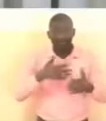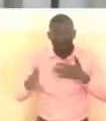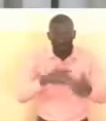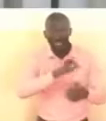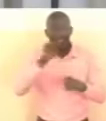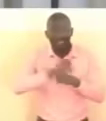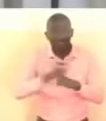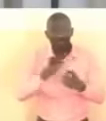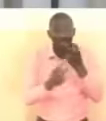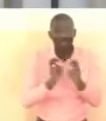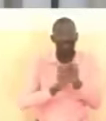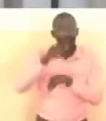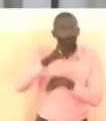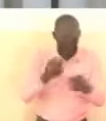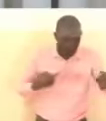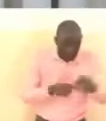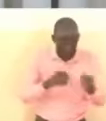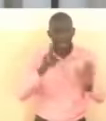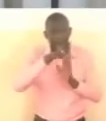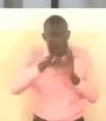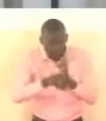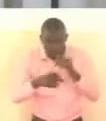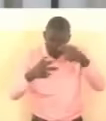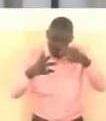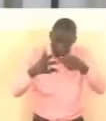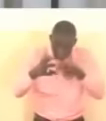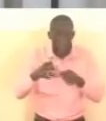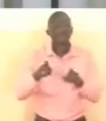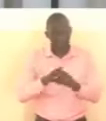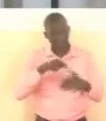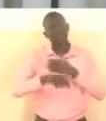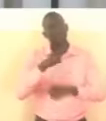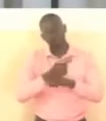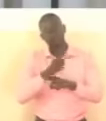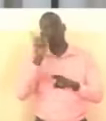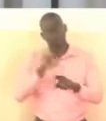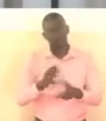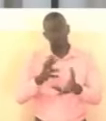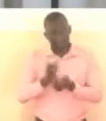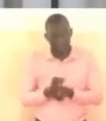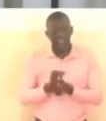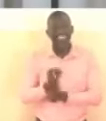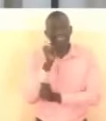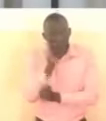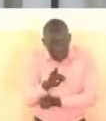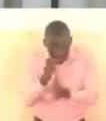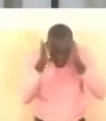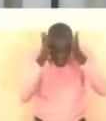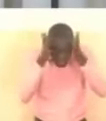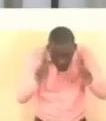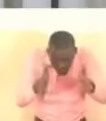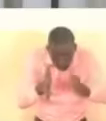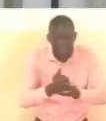health matters and economic recovery strategies and programs will continue to be accorded special